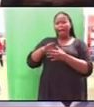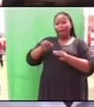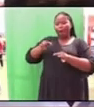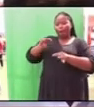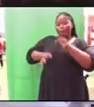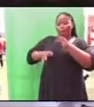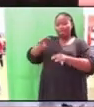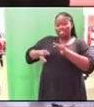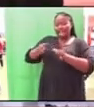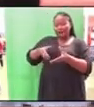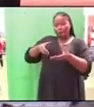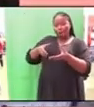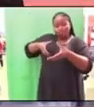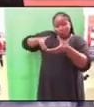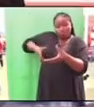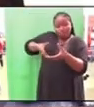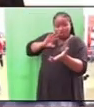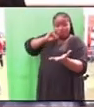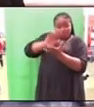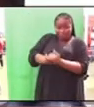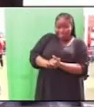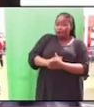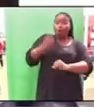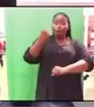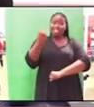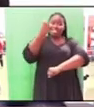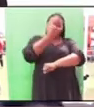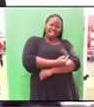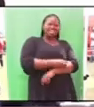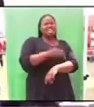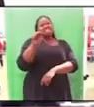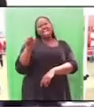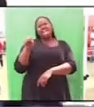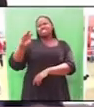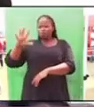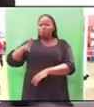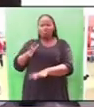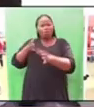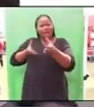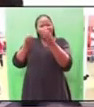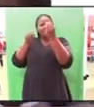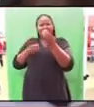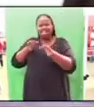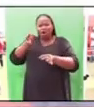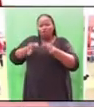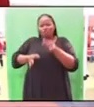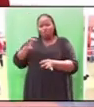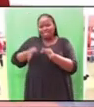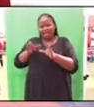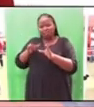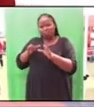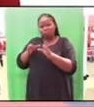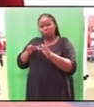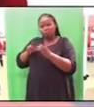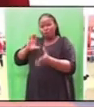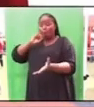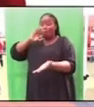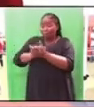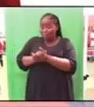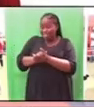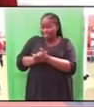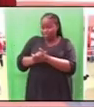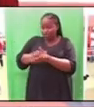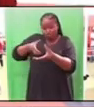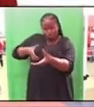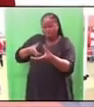But on the day the ANC went to have a manifesto launch, there was no load shading. Because